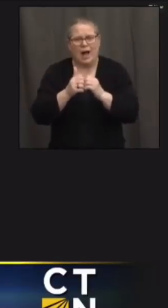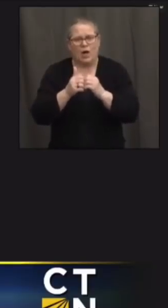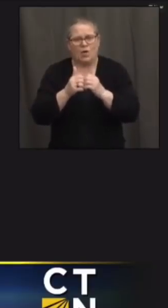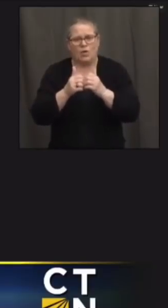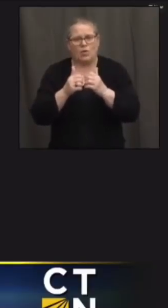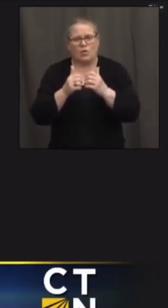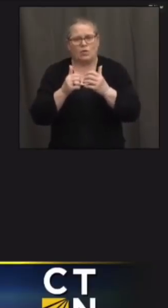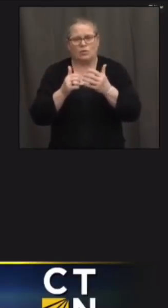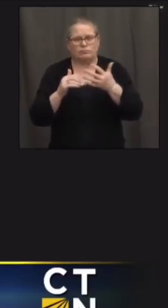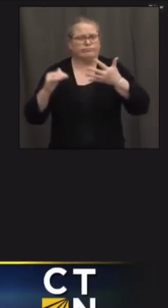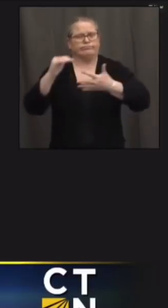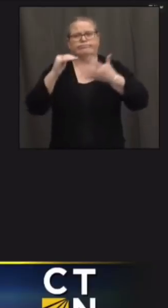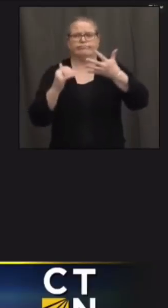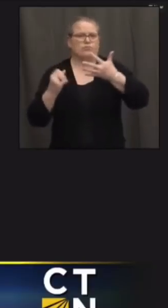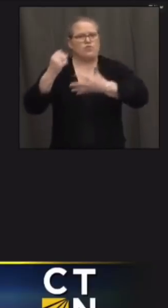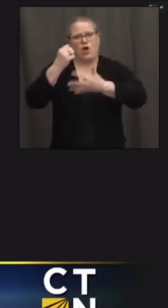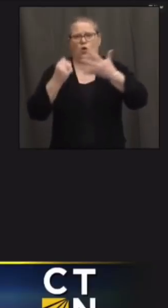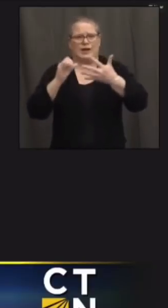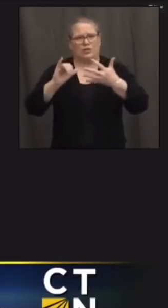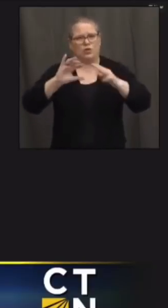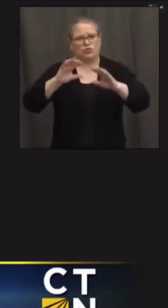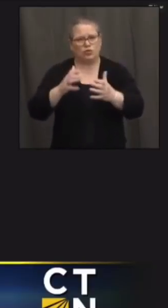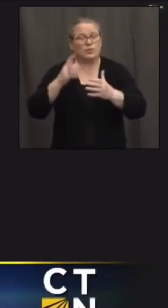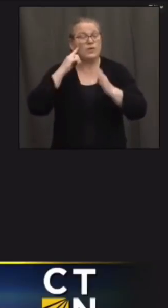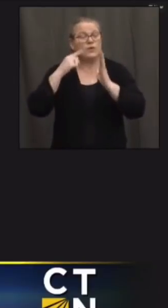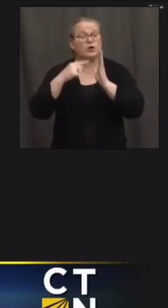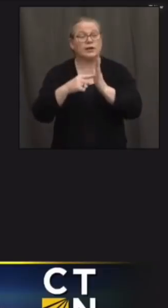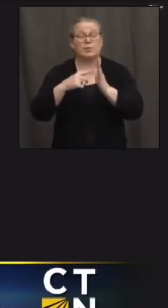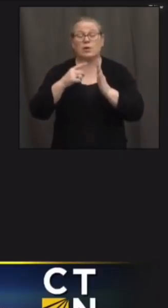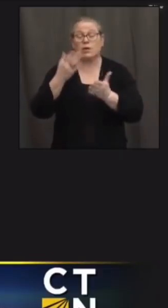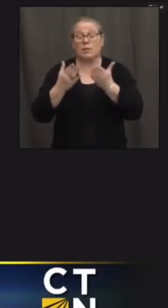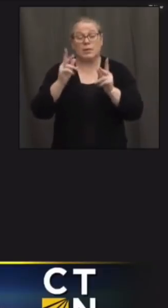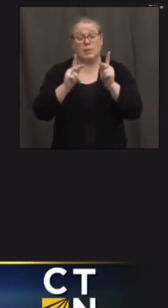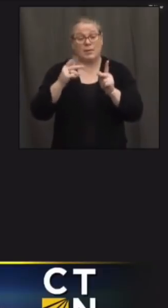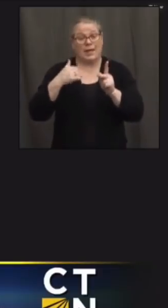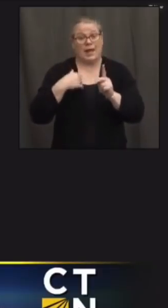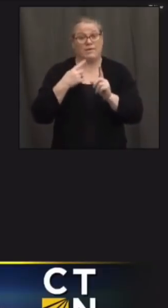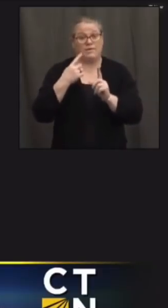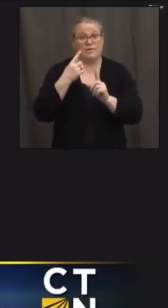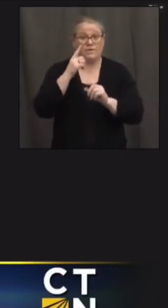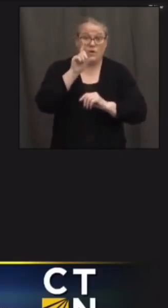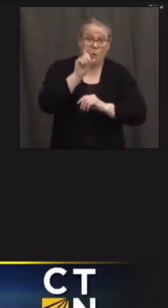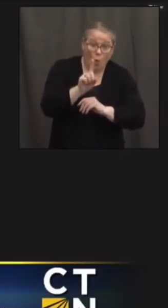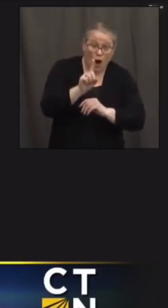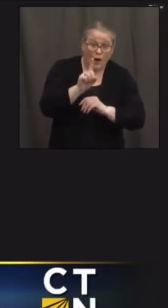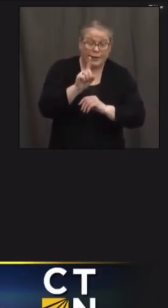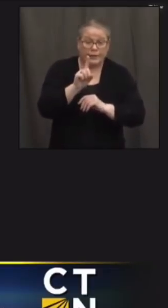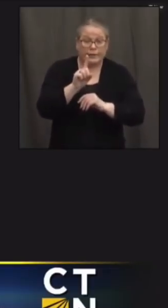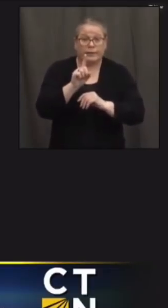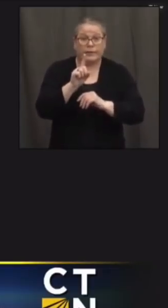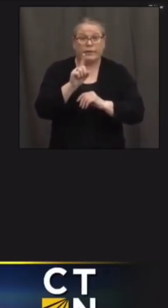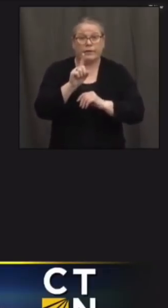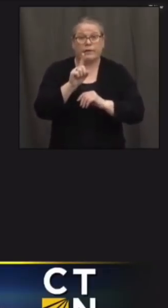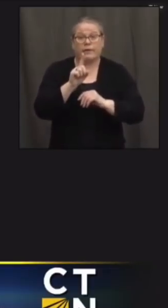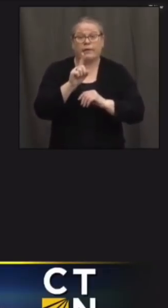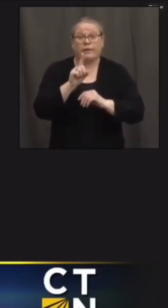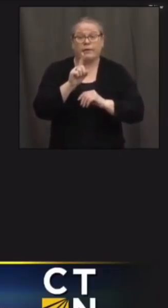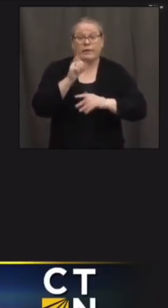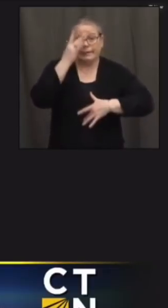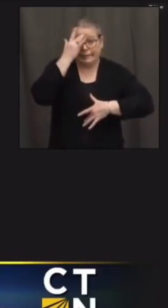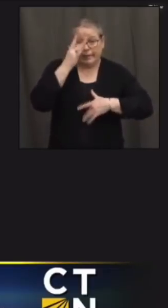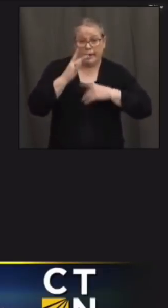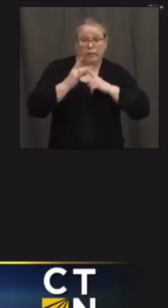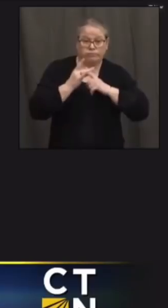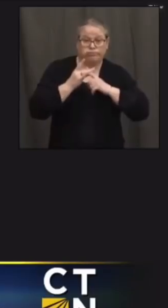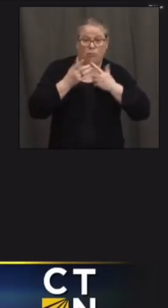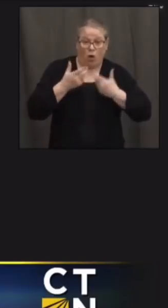say now if you think that people with at least one pre-existing condition will be before the front line essential workers or are they going to